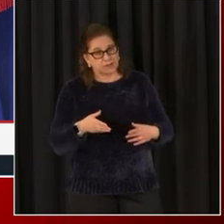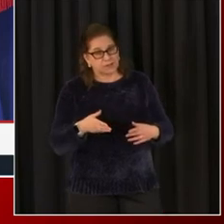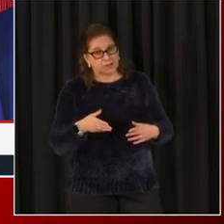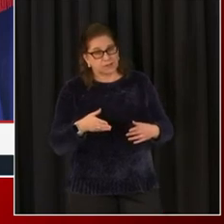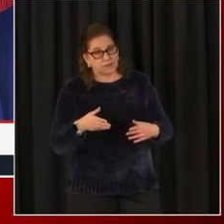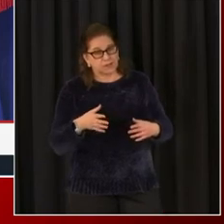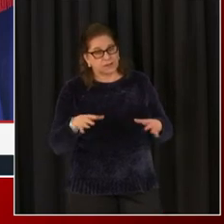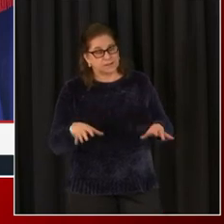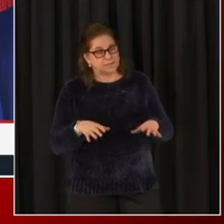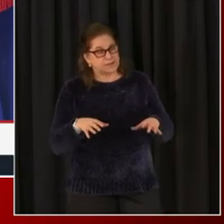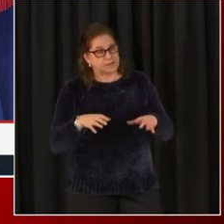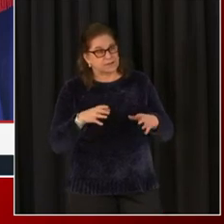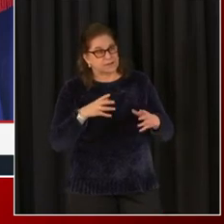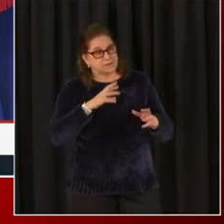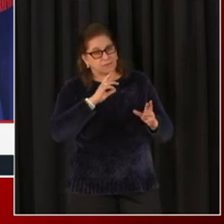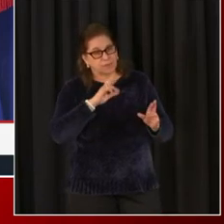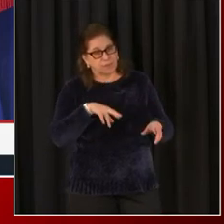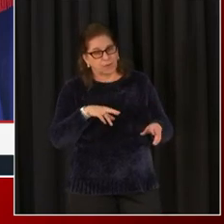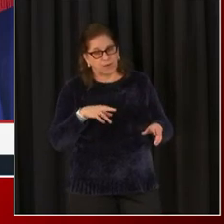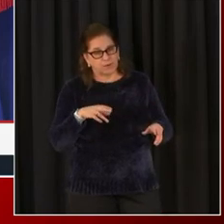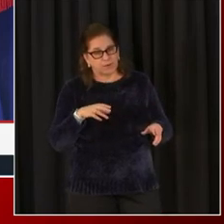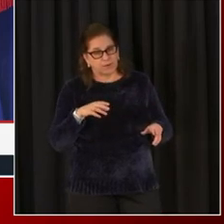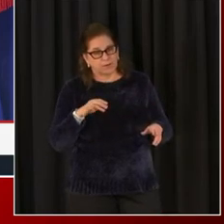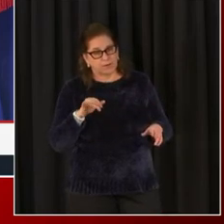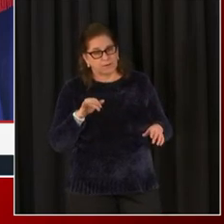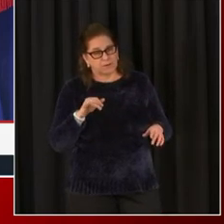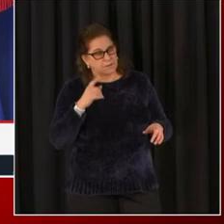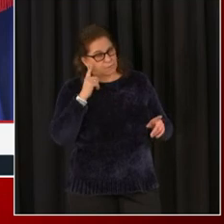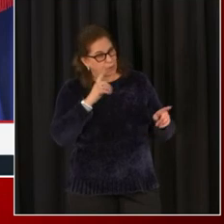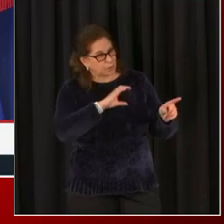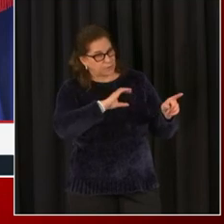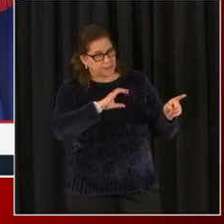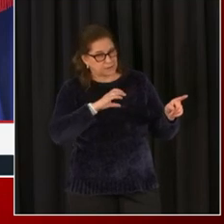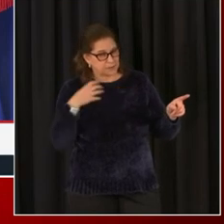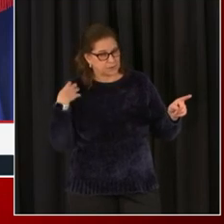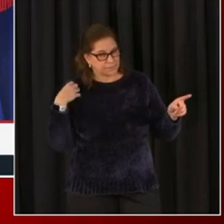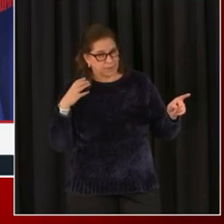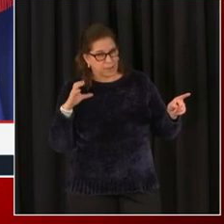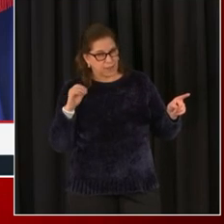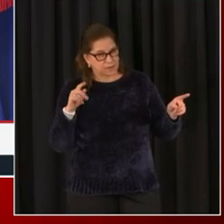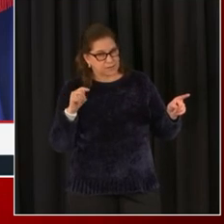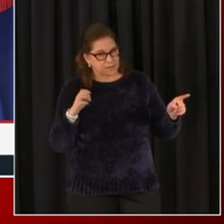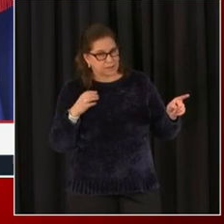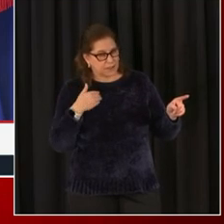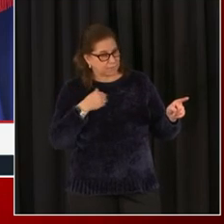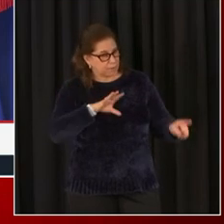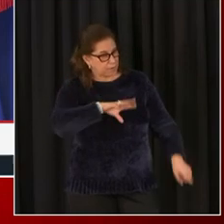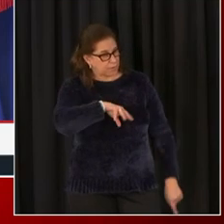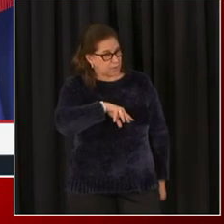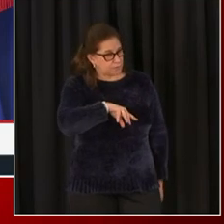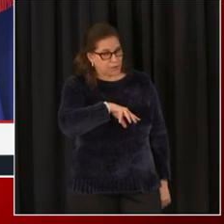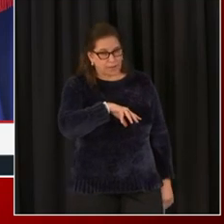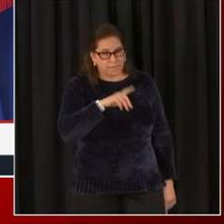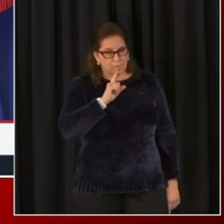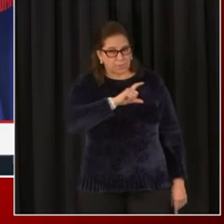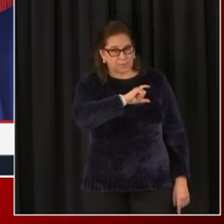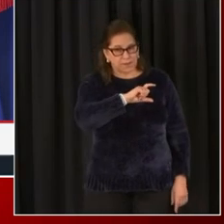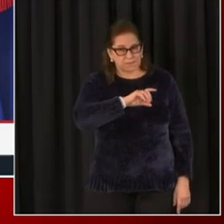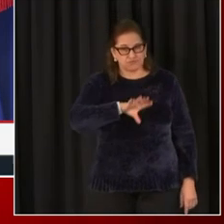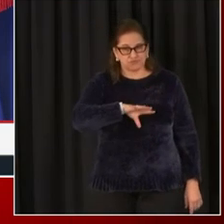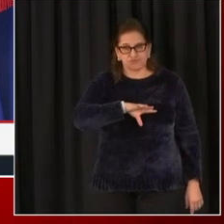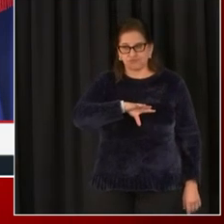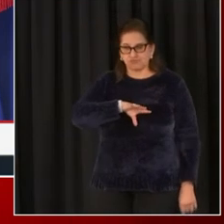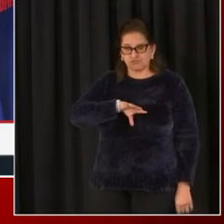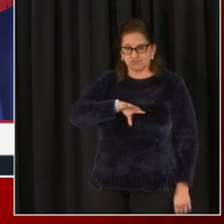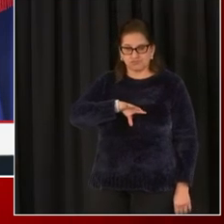regards to the events on January 6th and, and for chief Conti, are you, is there body camera footage that's